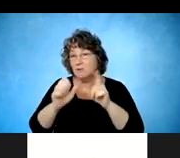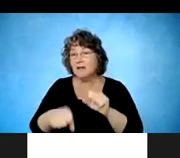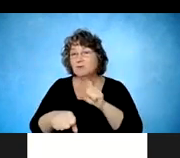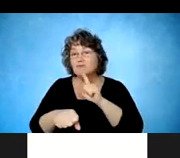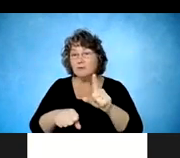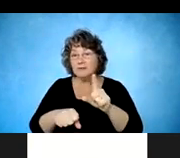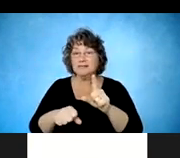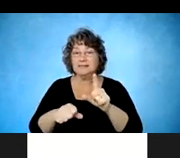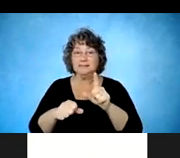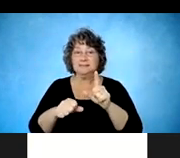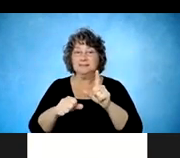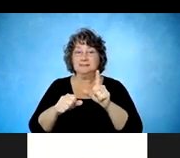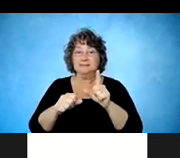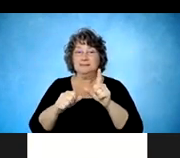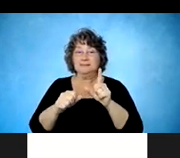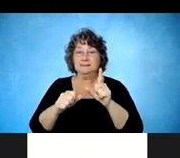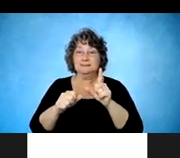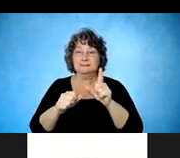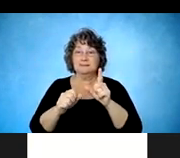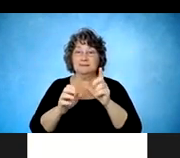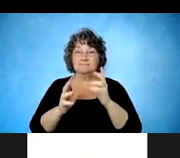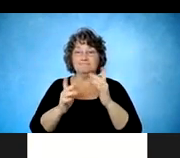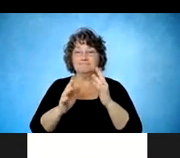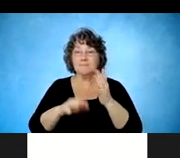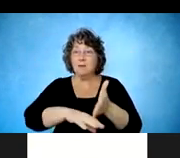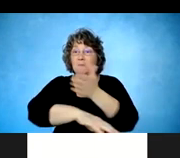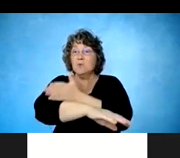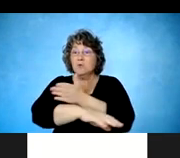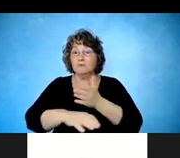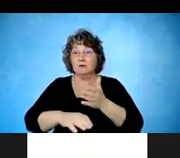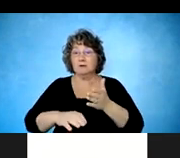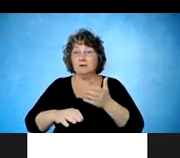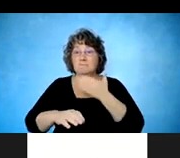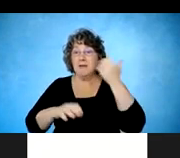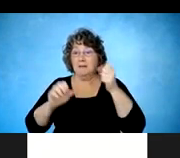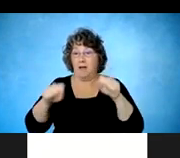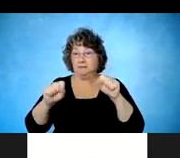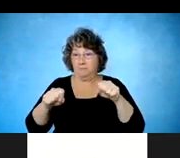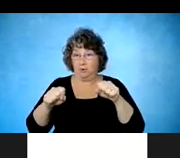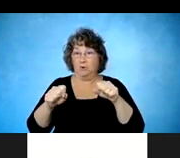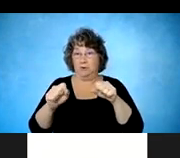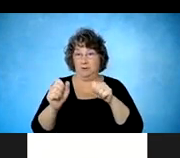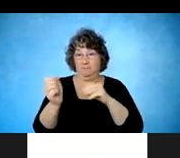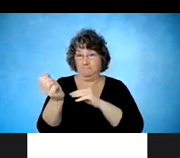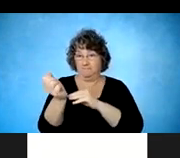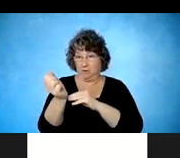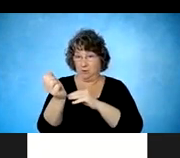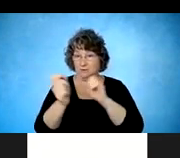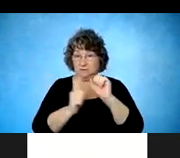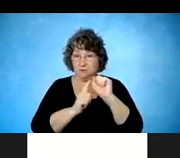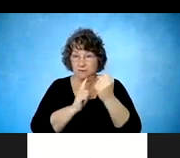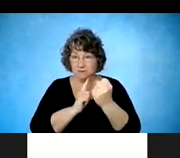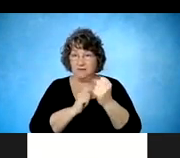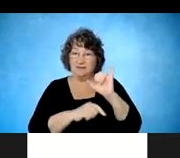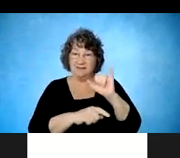medical standpoint. And that's why we have spinal cord injury specialists. They're board certified in rehabilitation, but